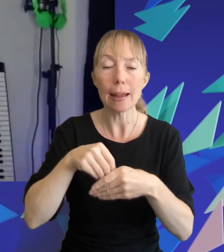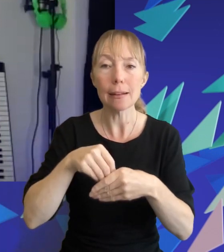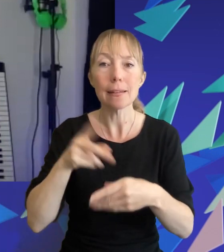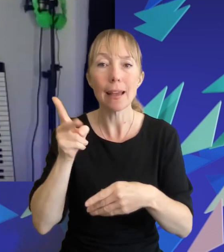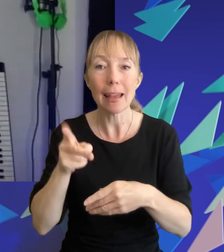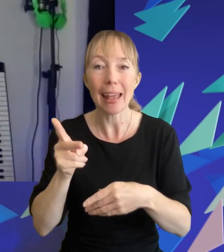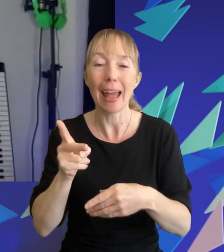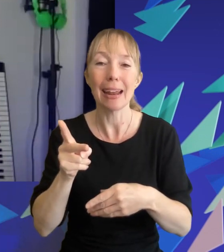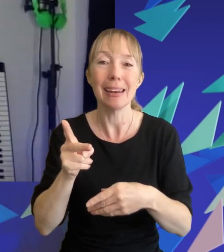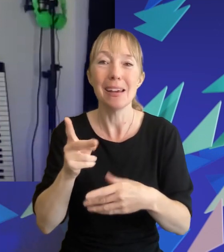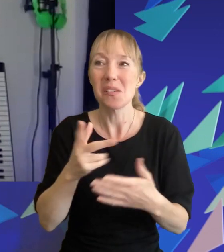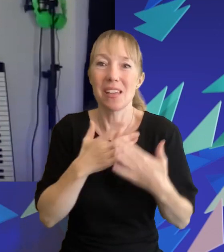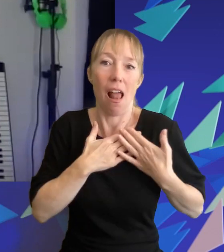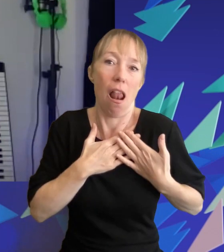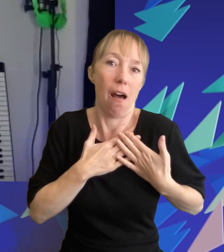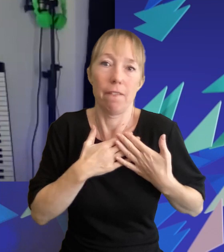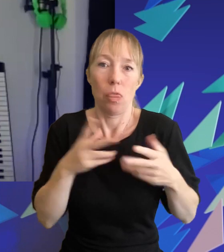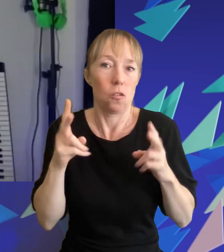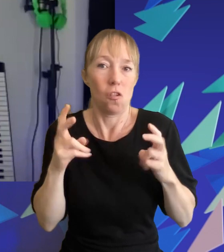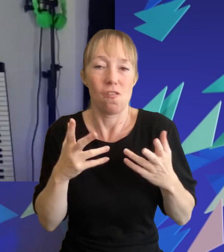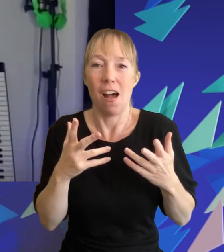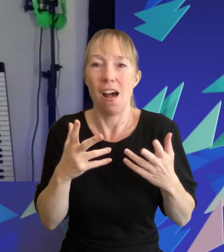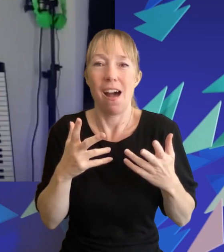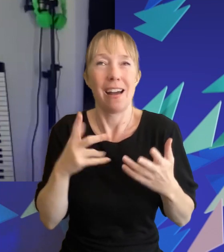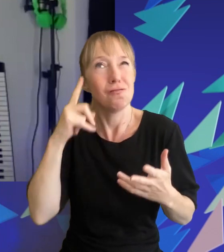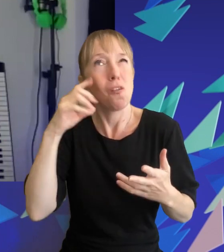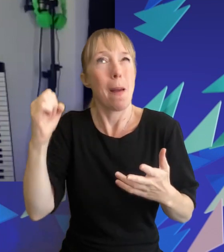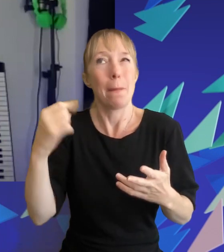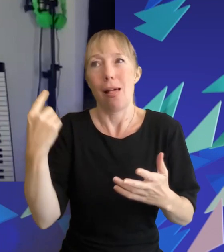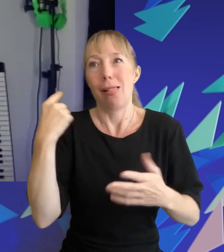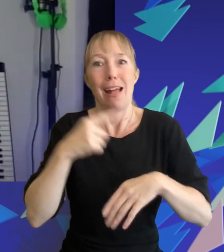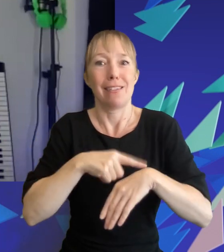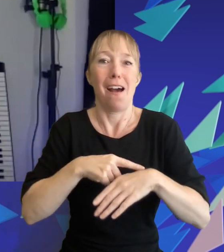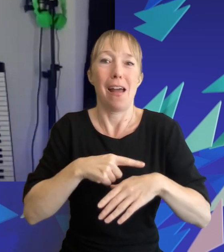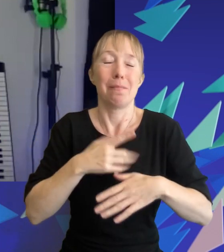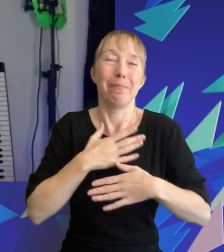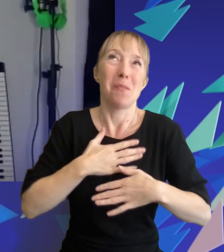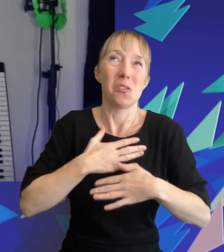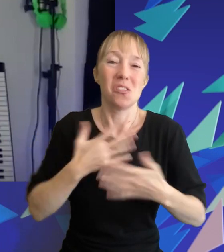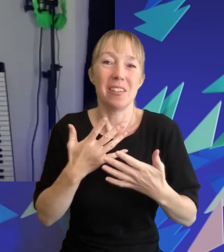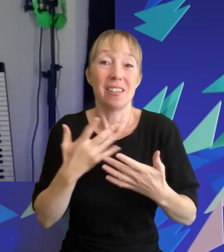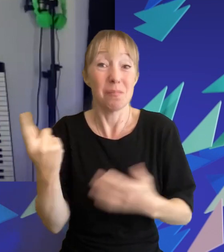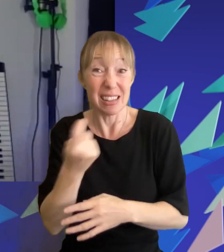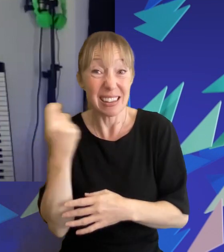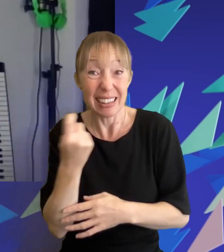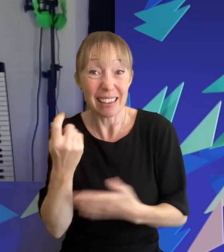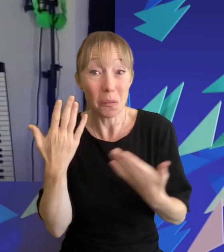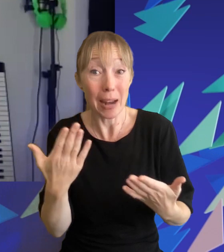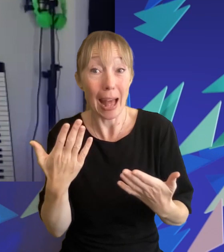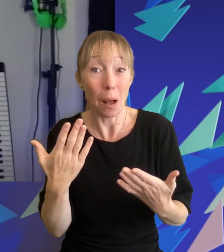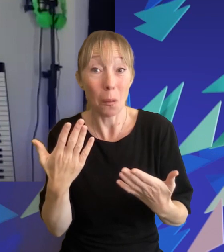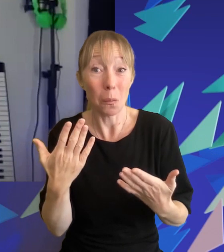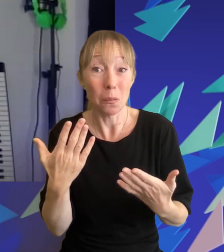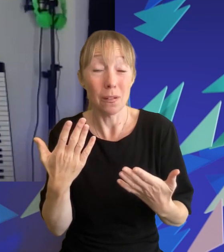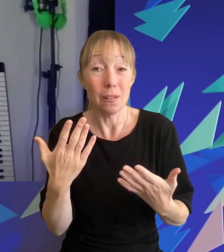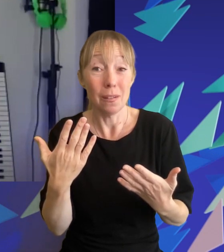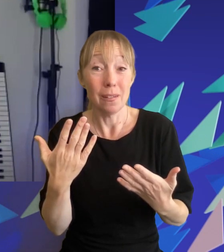of love and a sense of nostalgia from that time are having success with that for that reason